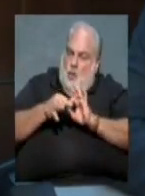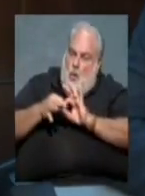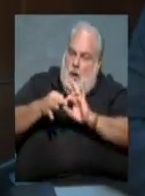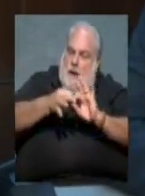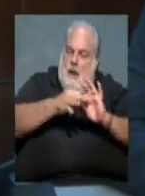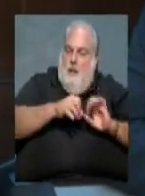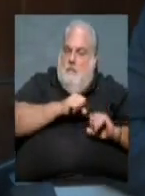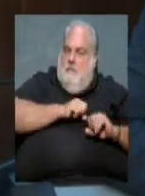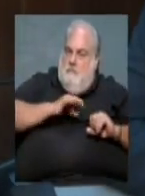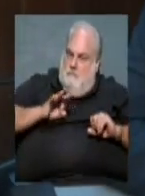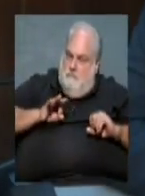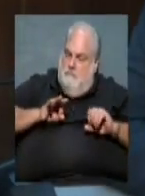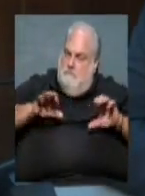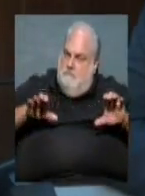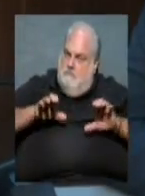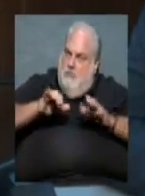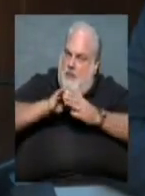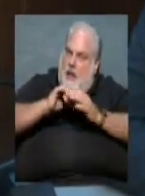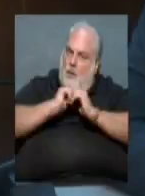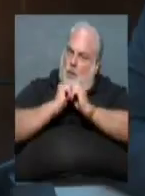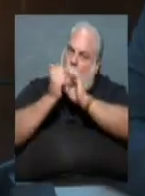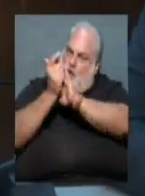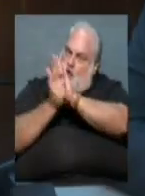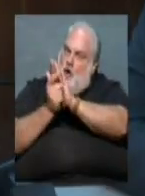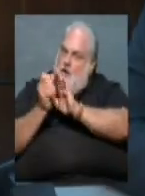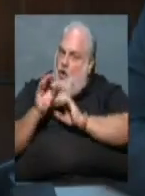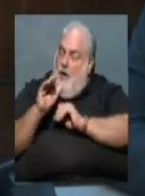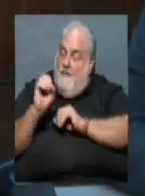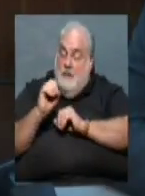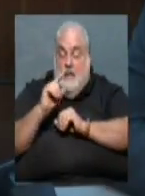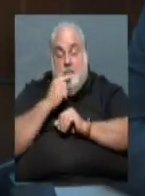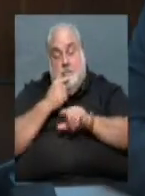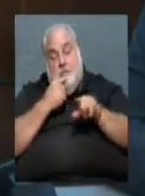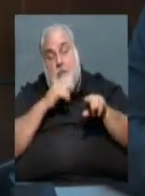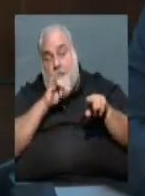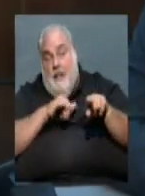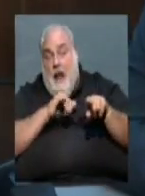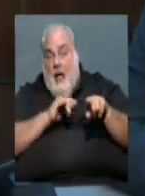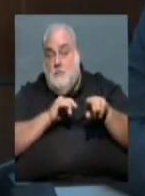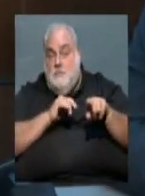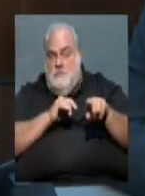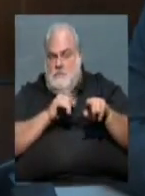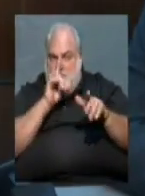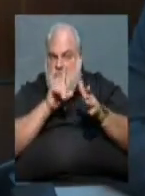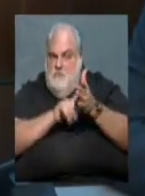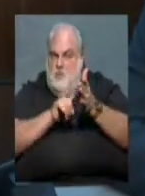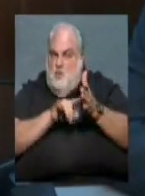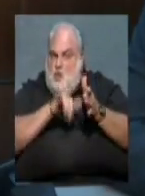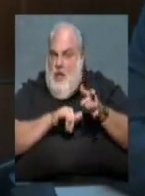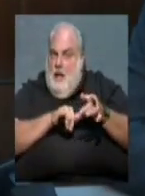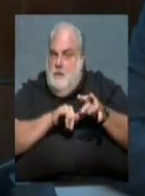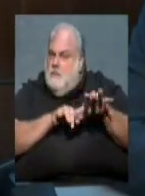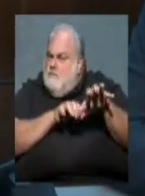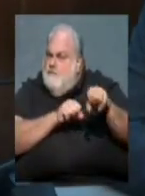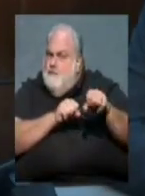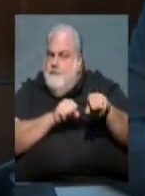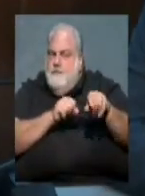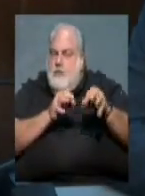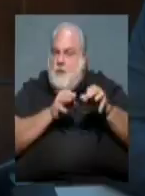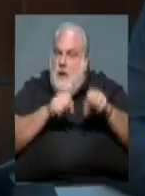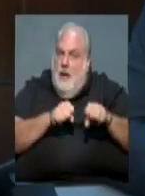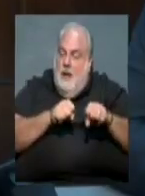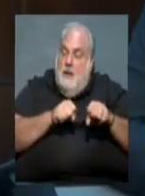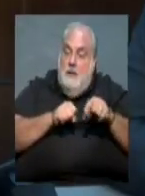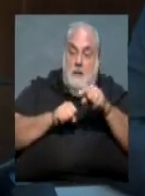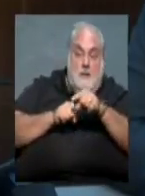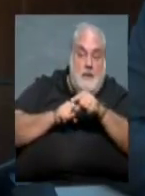staff with the attorney's office to say these are some houses where it's still a house that can be rehabbed, and